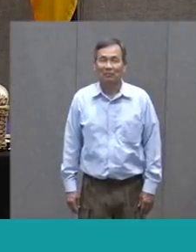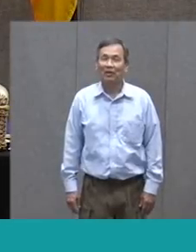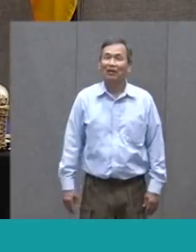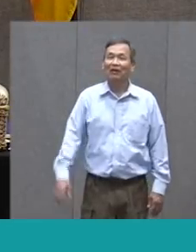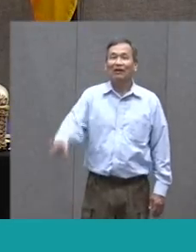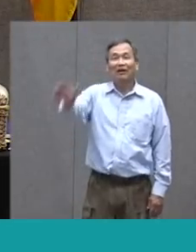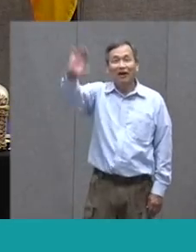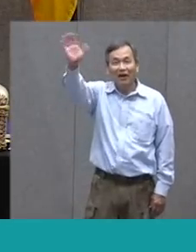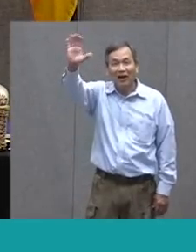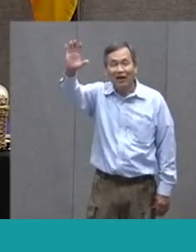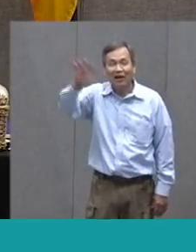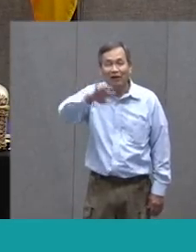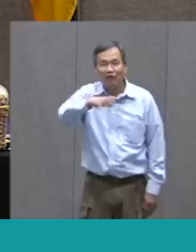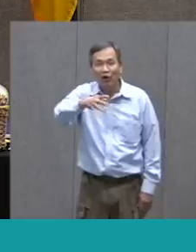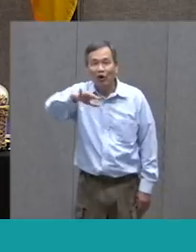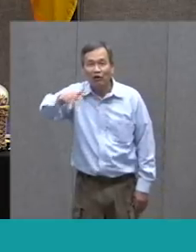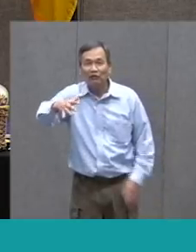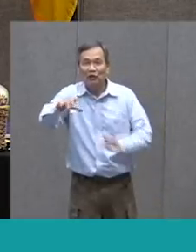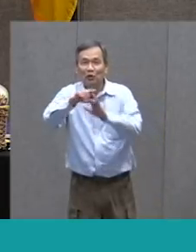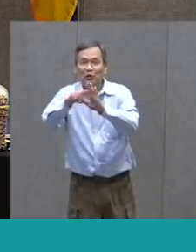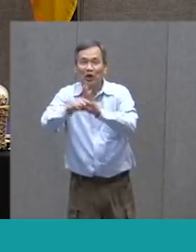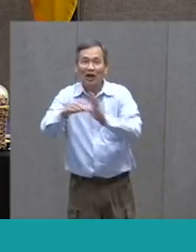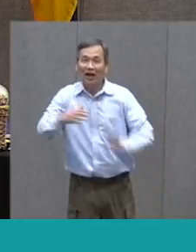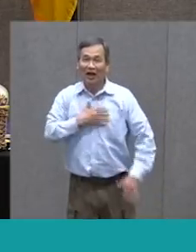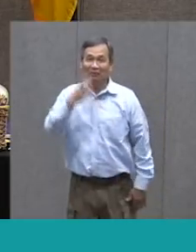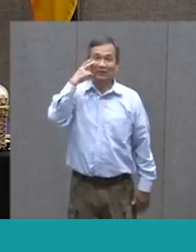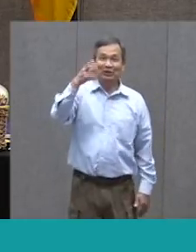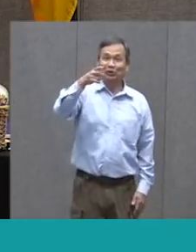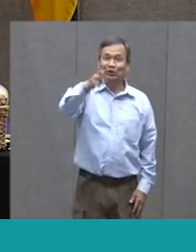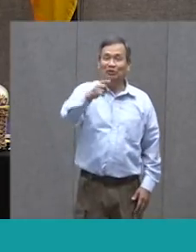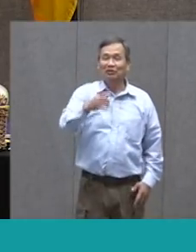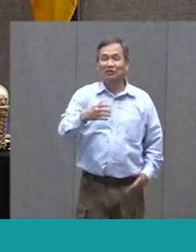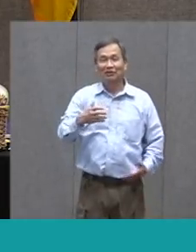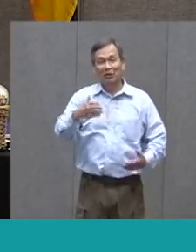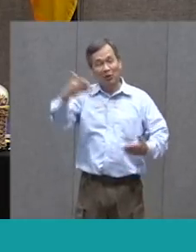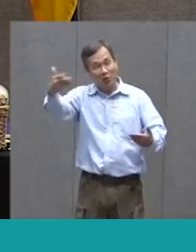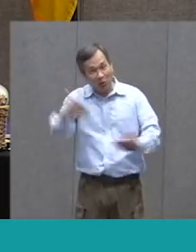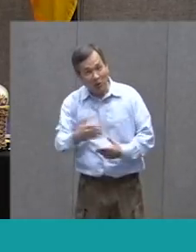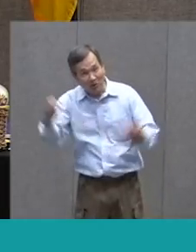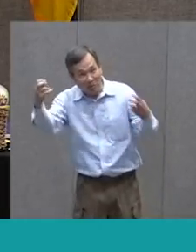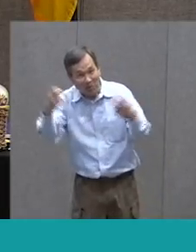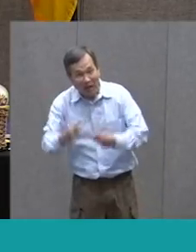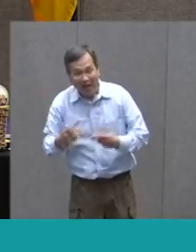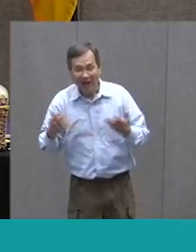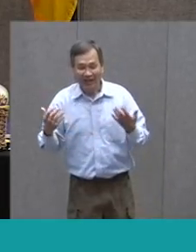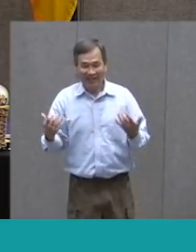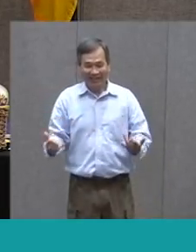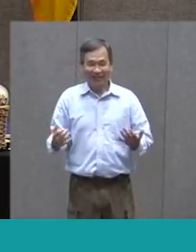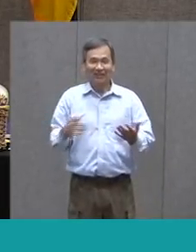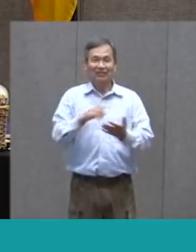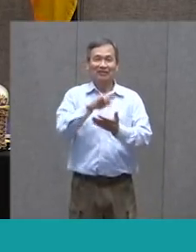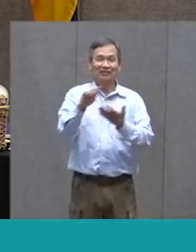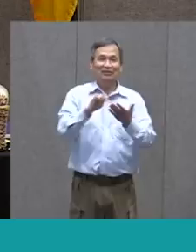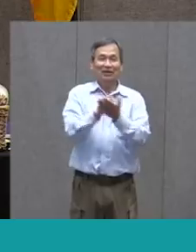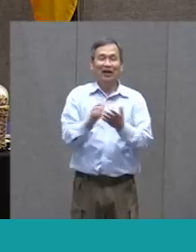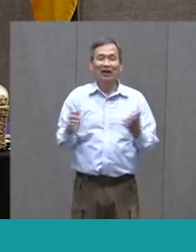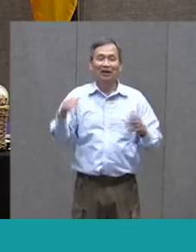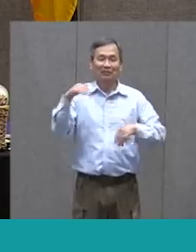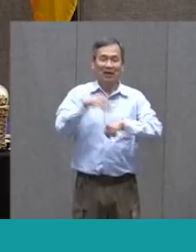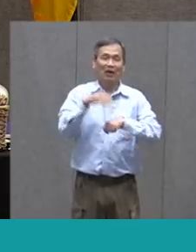Hey, fourth, fifth graders. We're glad to see you. Welcome back to another episode of At Home with APS.